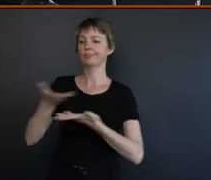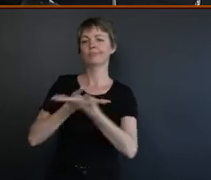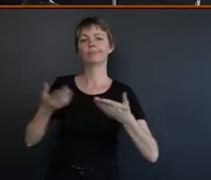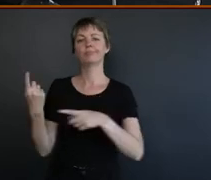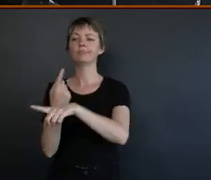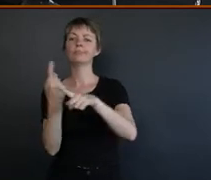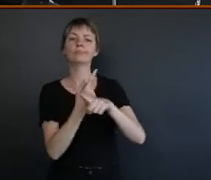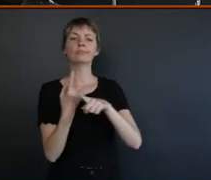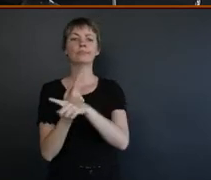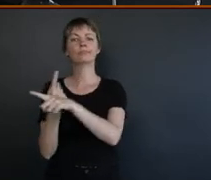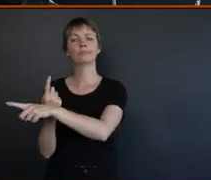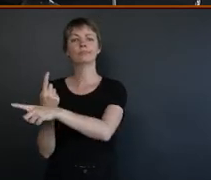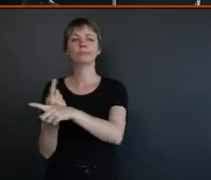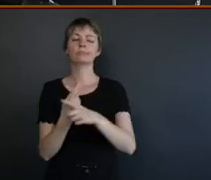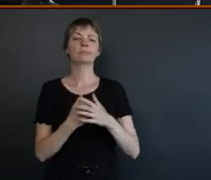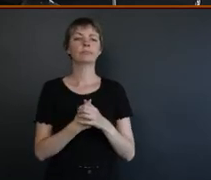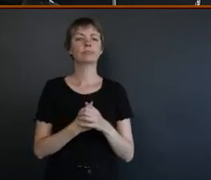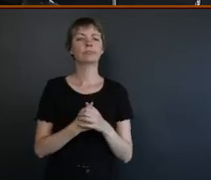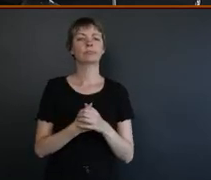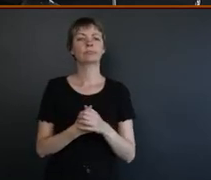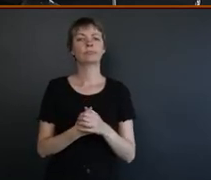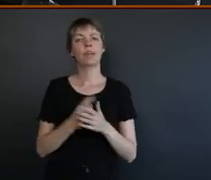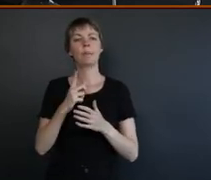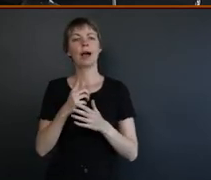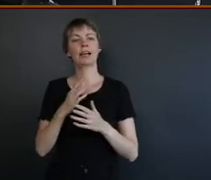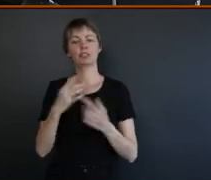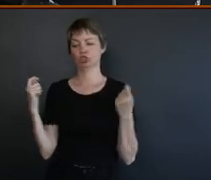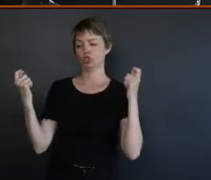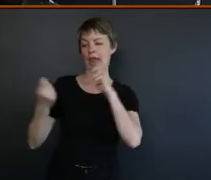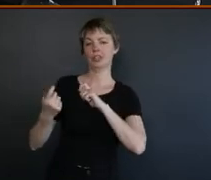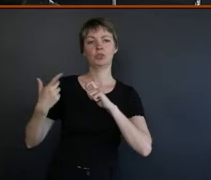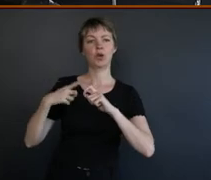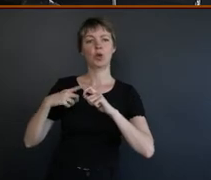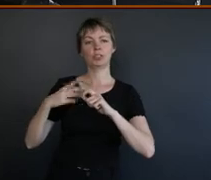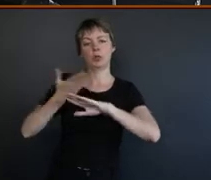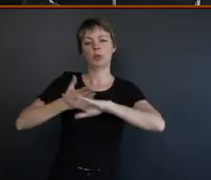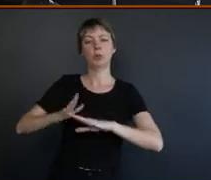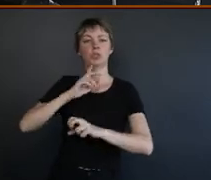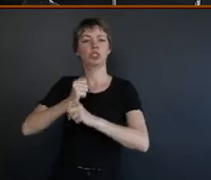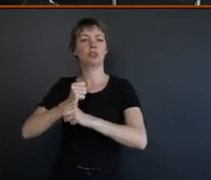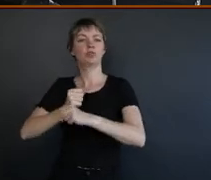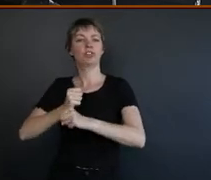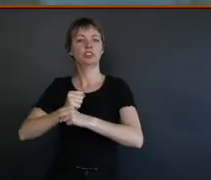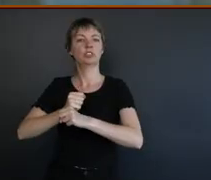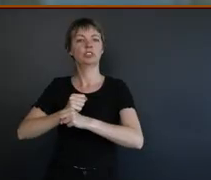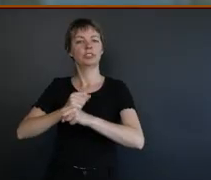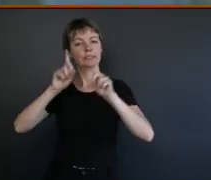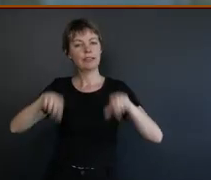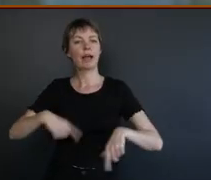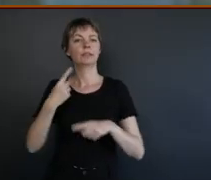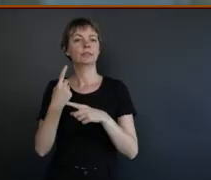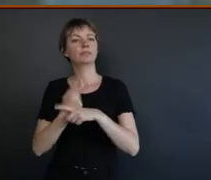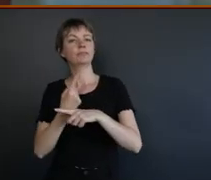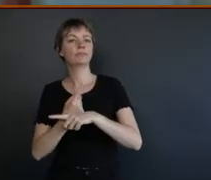individuals that we may meet out in the public. But it's that generational shift, I find, that is bringing it to the forefront. And also this,